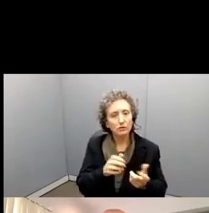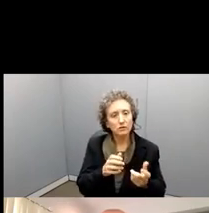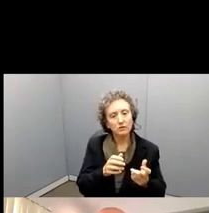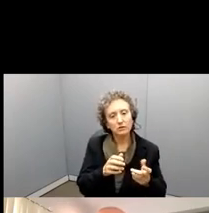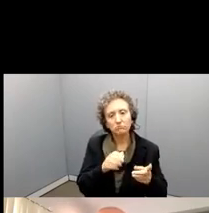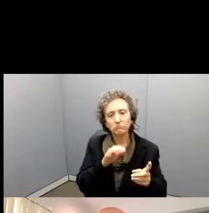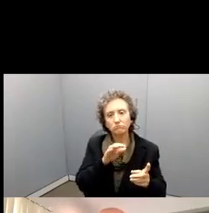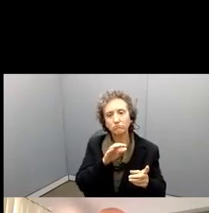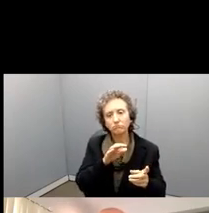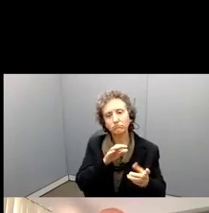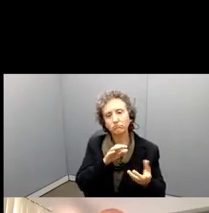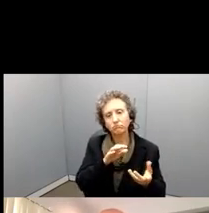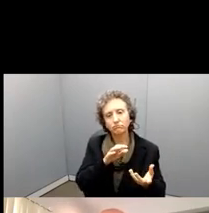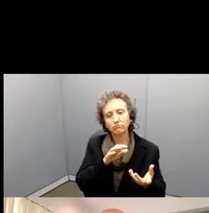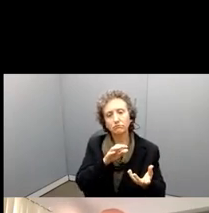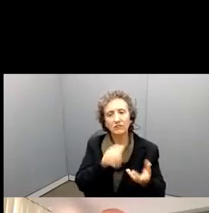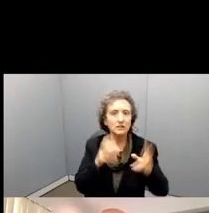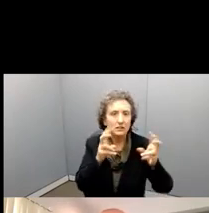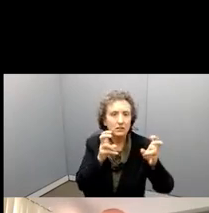into the, the, the topic.